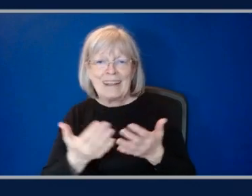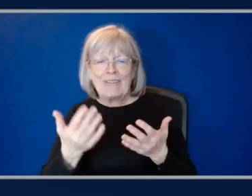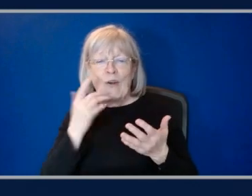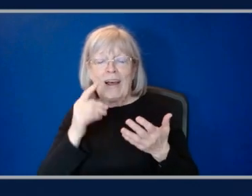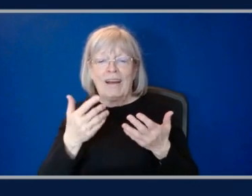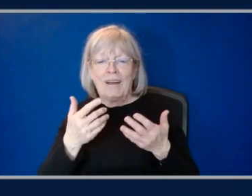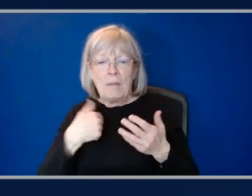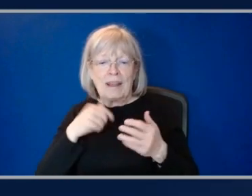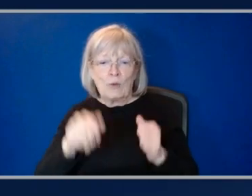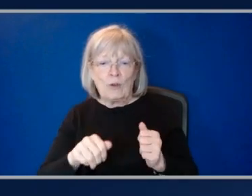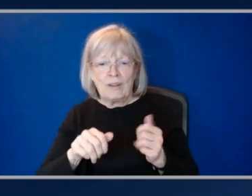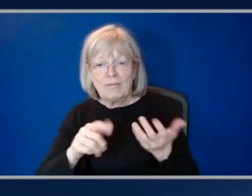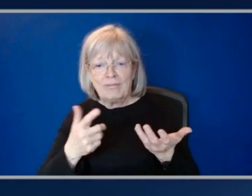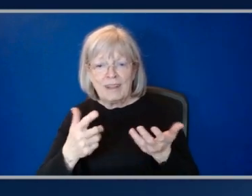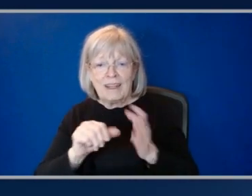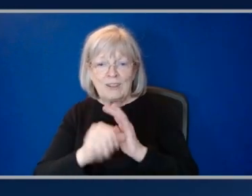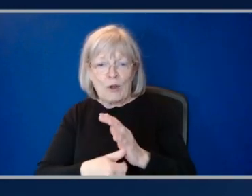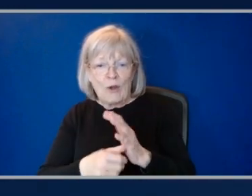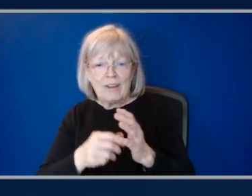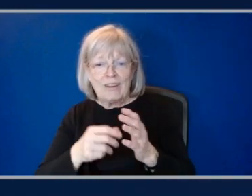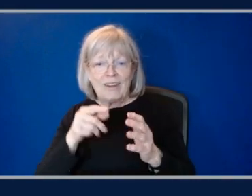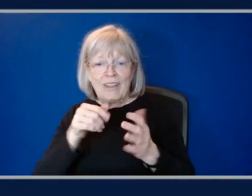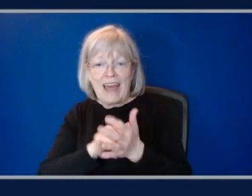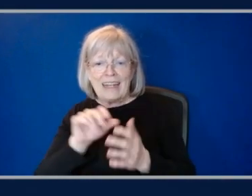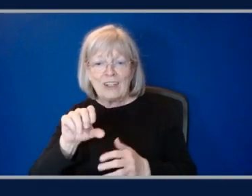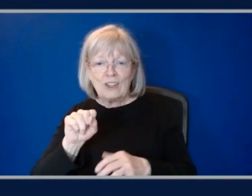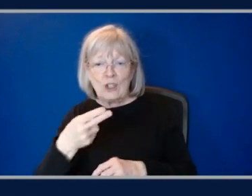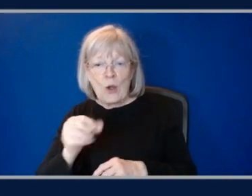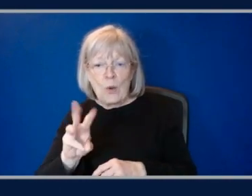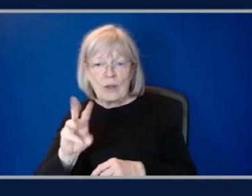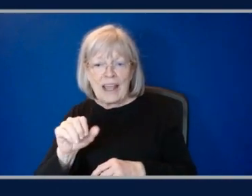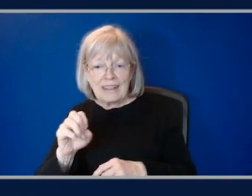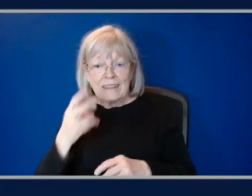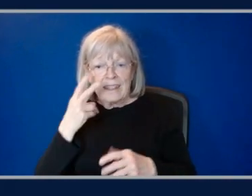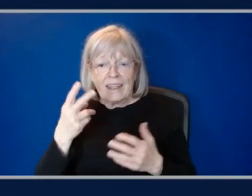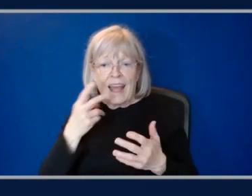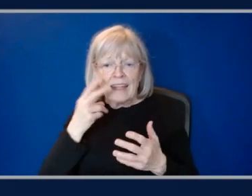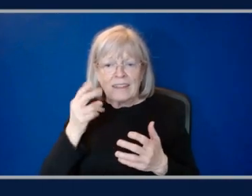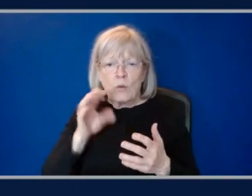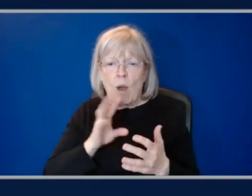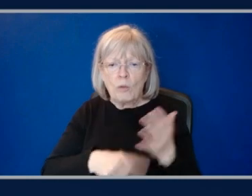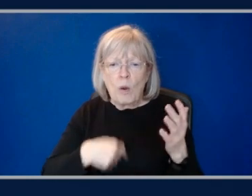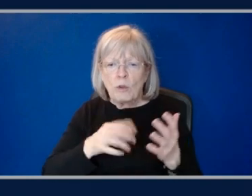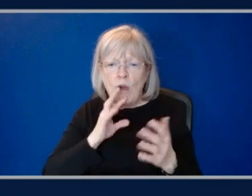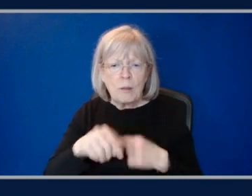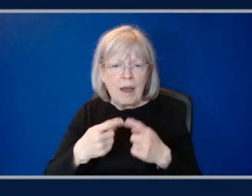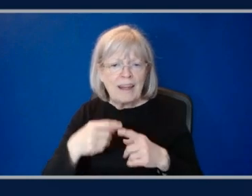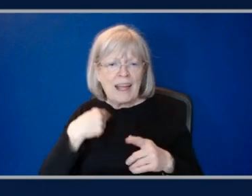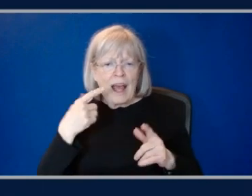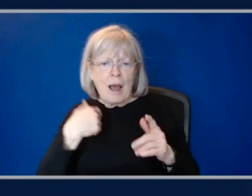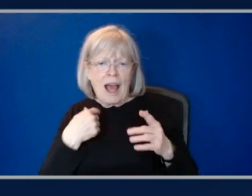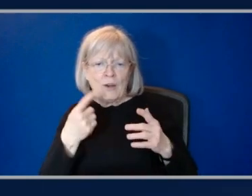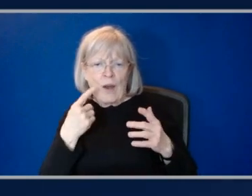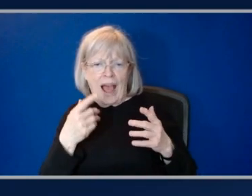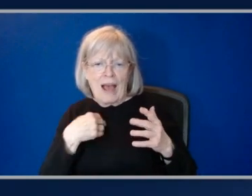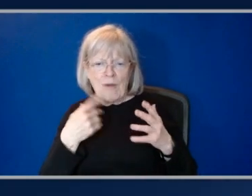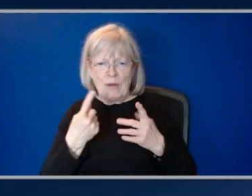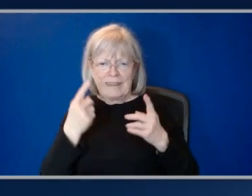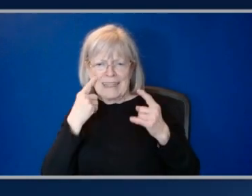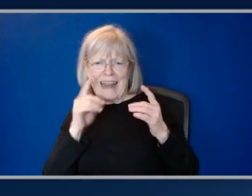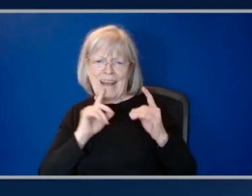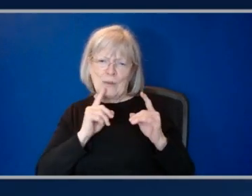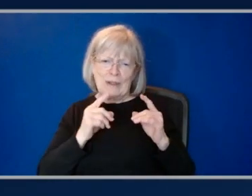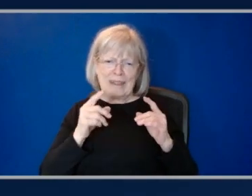we're talking about, because it's one thing to say it. It's another thing to actually see it and experience. And I I'm resisting the urge in the back of my mind to make a joke about,